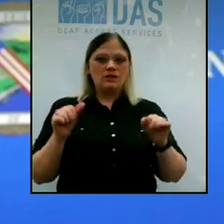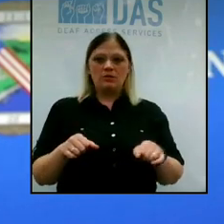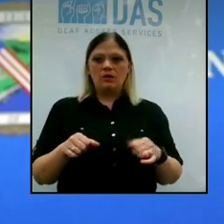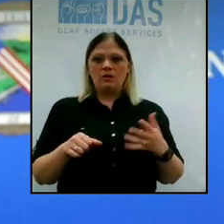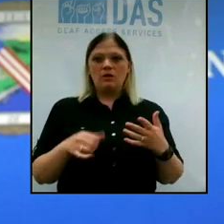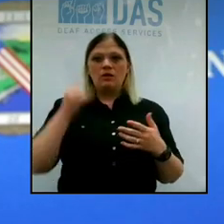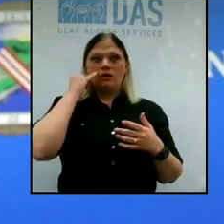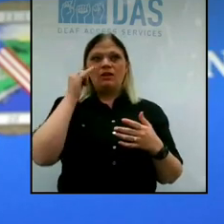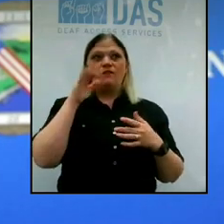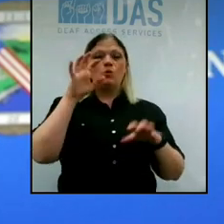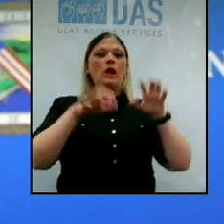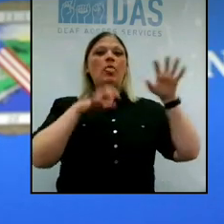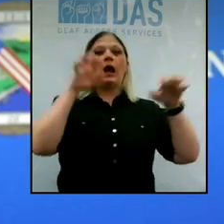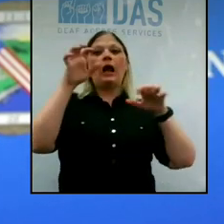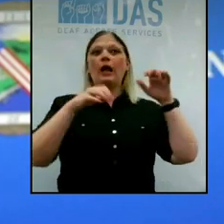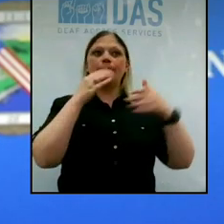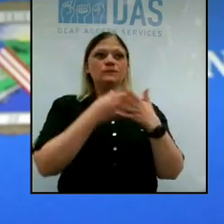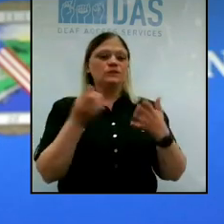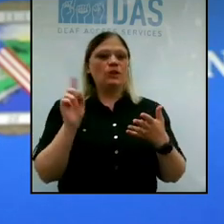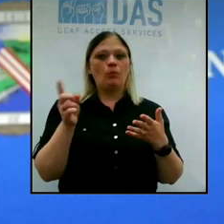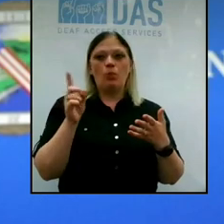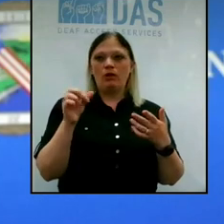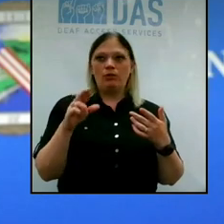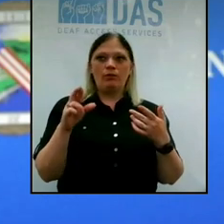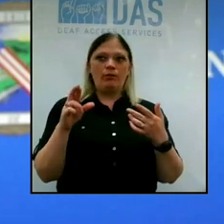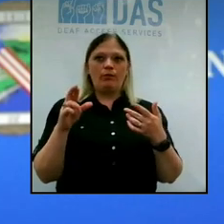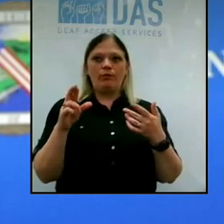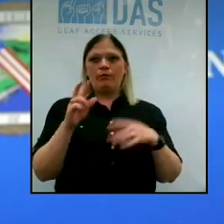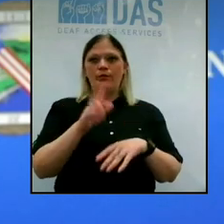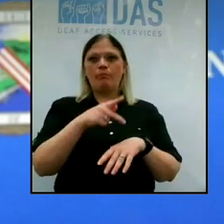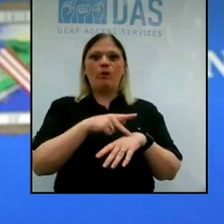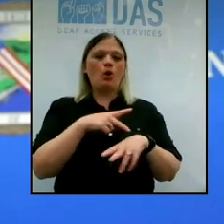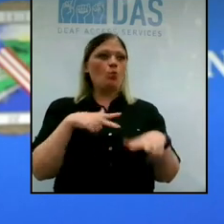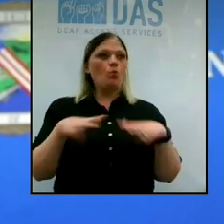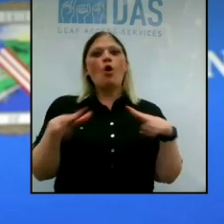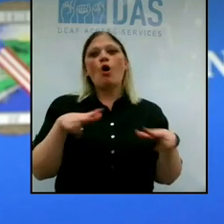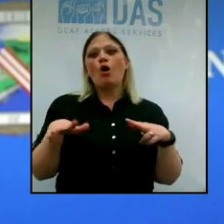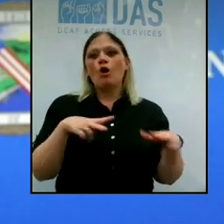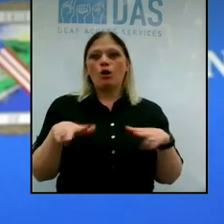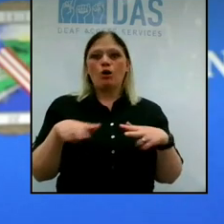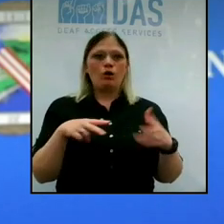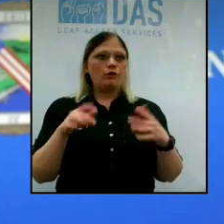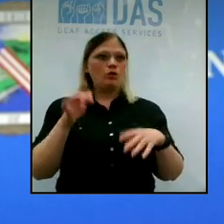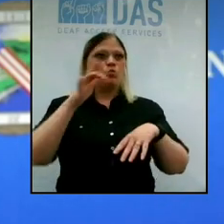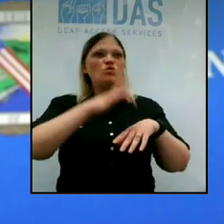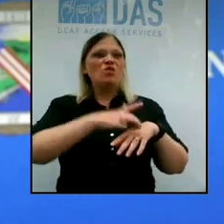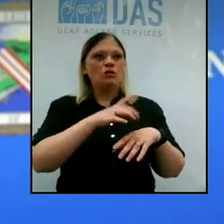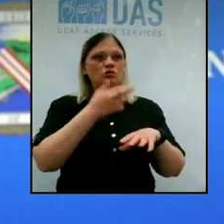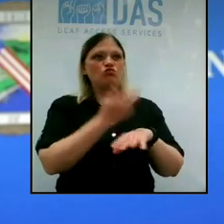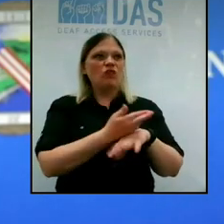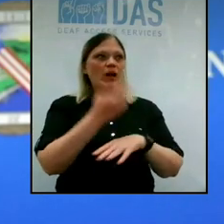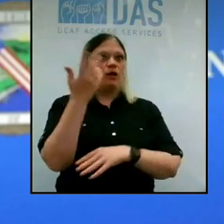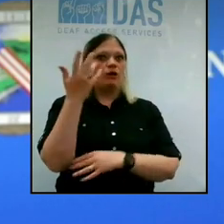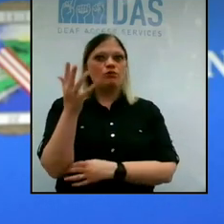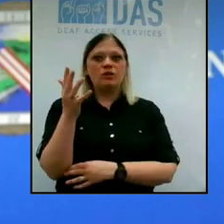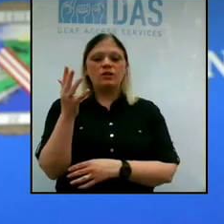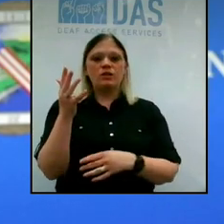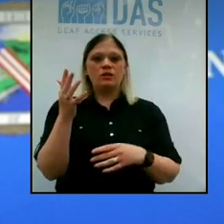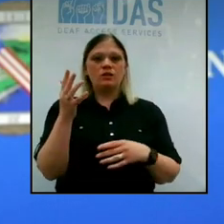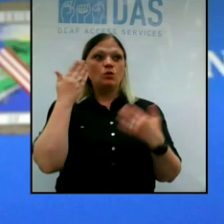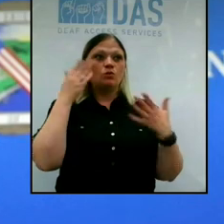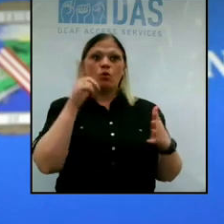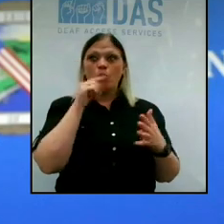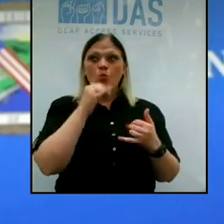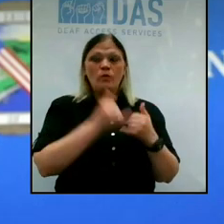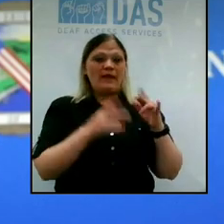going climbing somewhere or, you know, in a park taking a walk, you know, touch a rock or a tree, you don't know who the last person was,